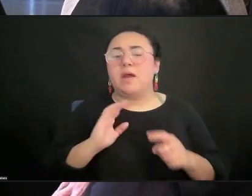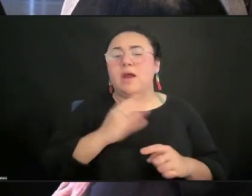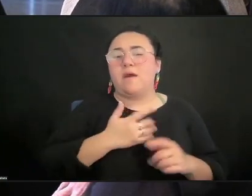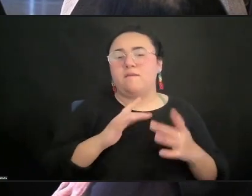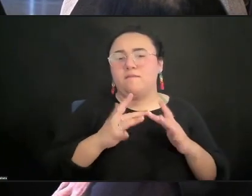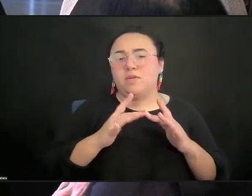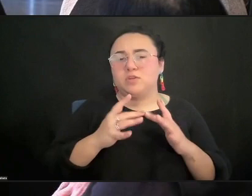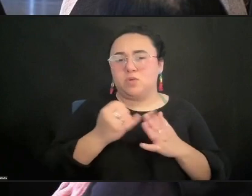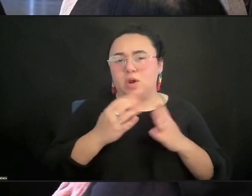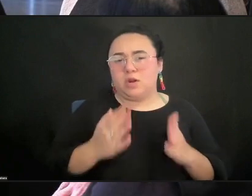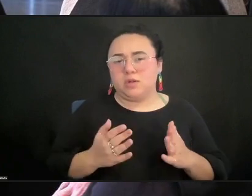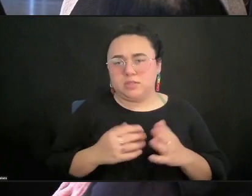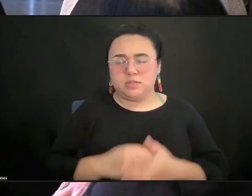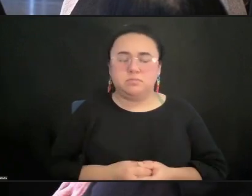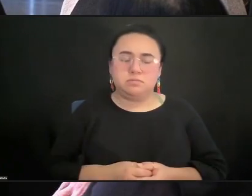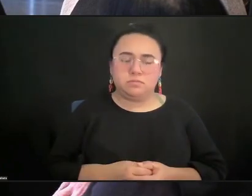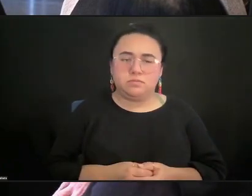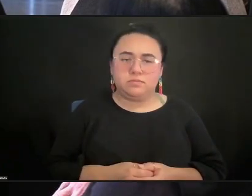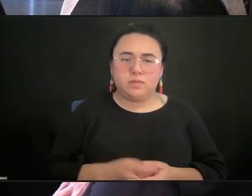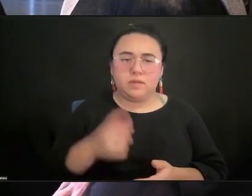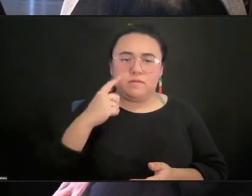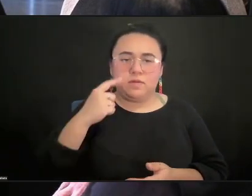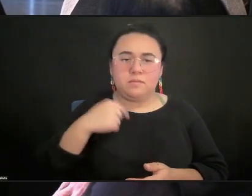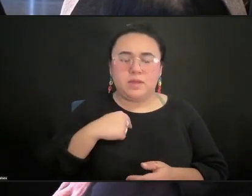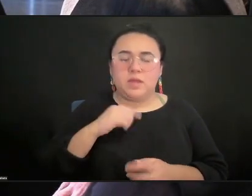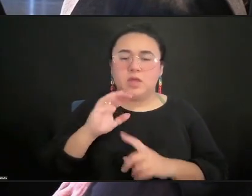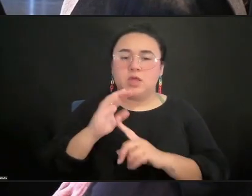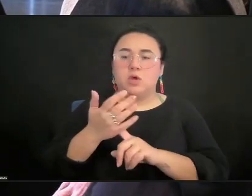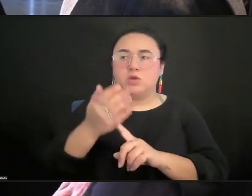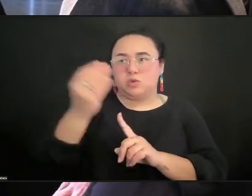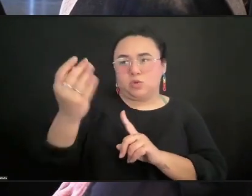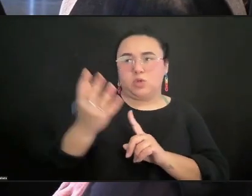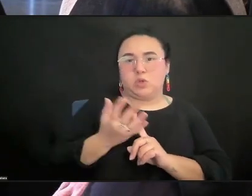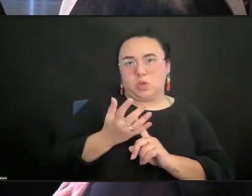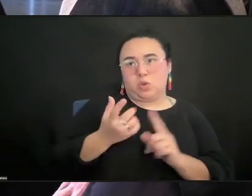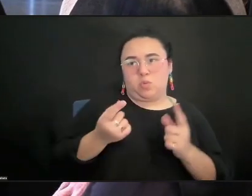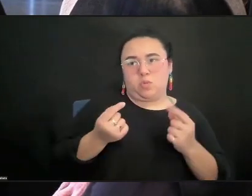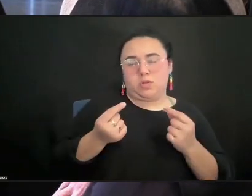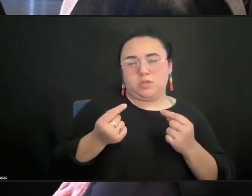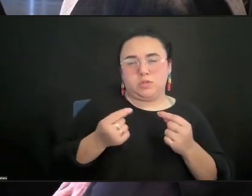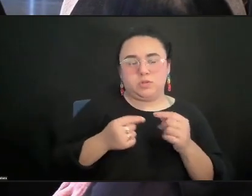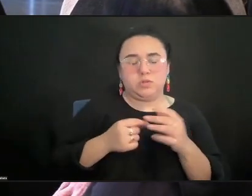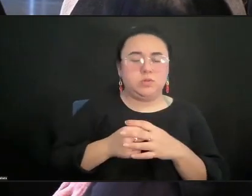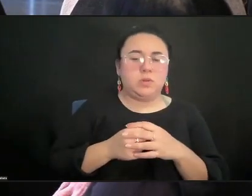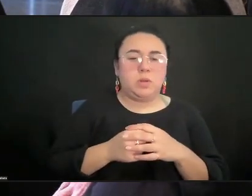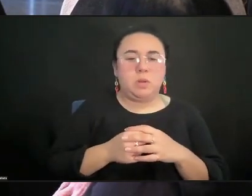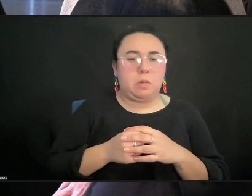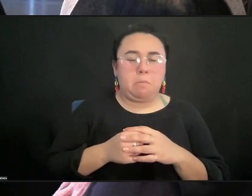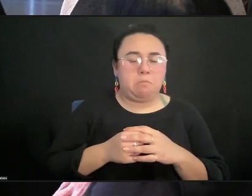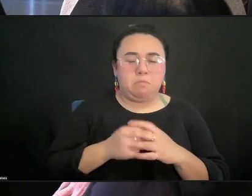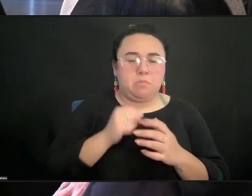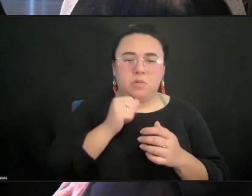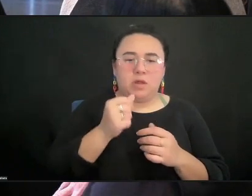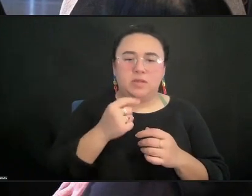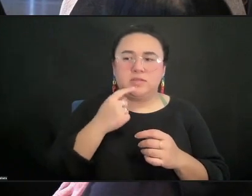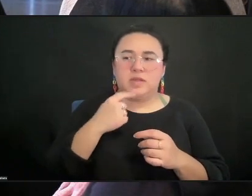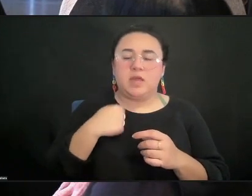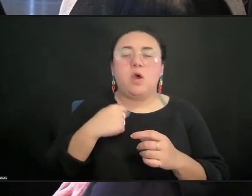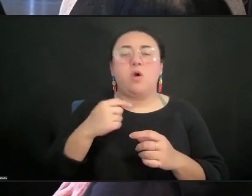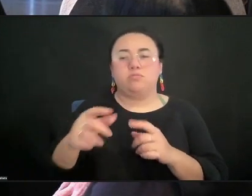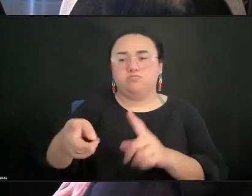you know, for me the cultural cue from something like that isn't like, okay, so let me program a Korean artist for